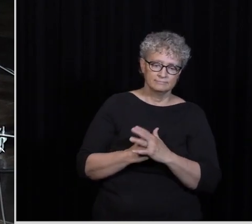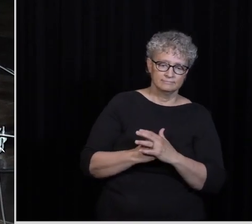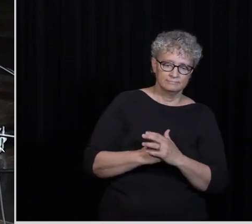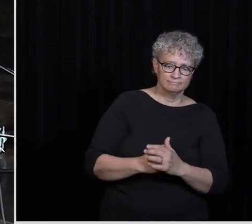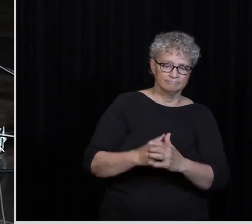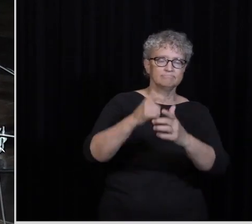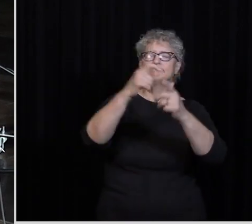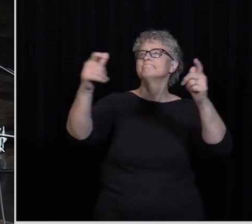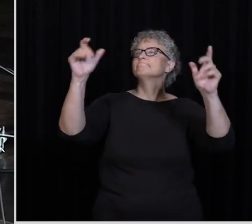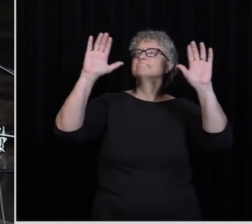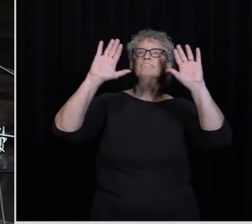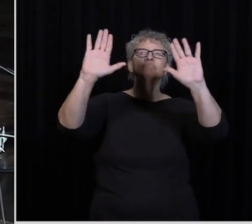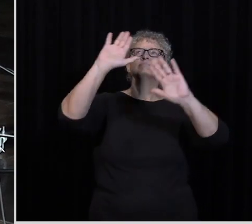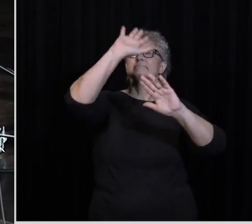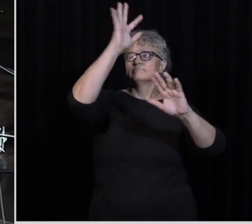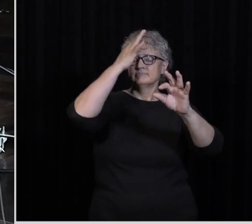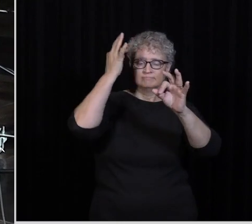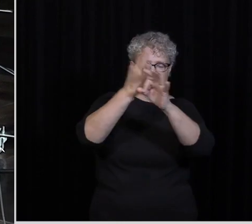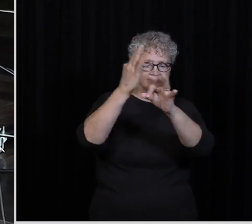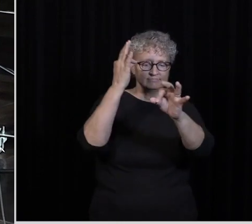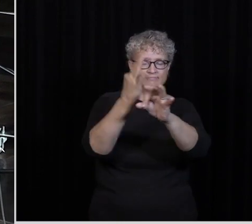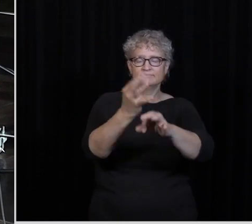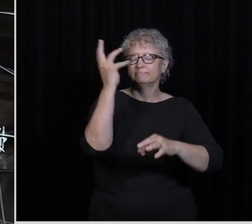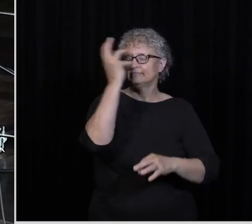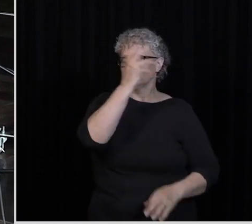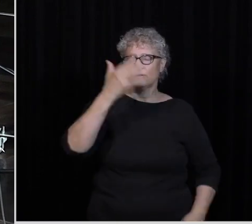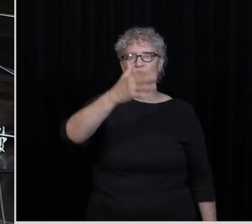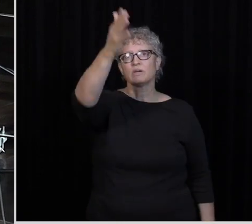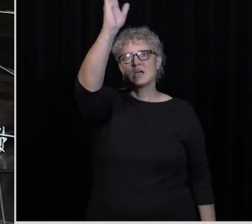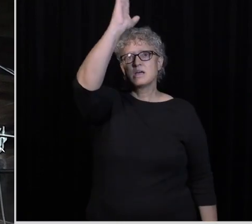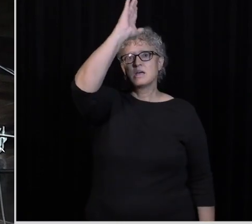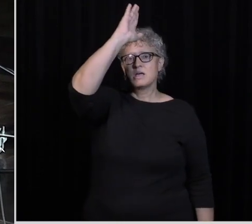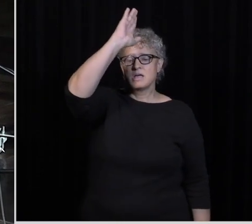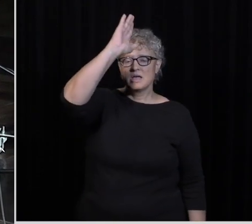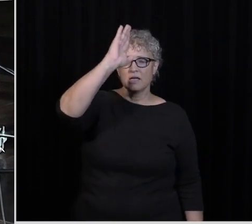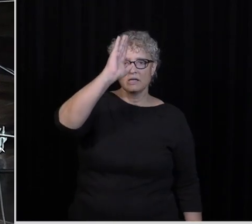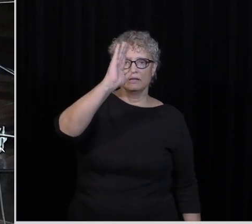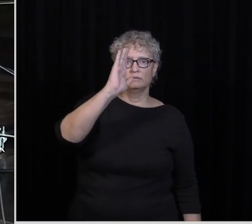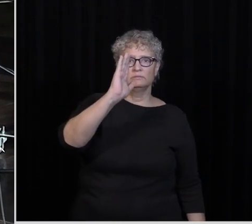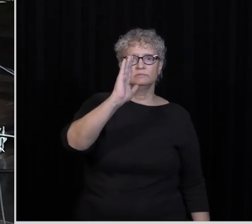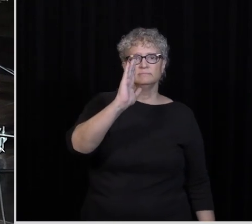Great is your faithfulness O God